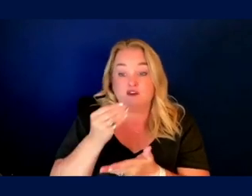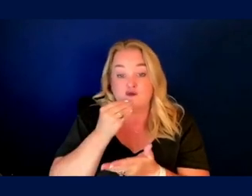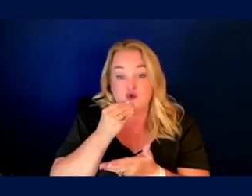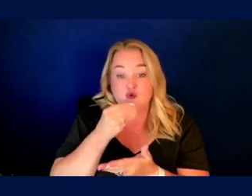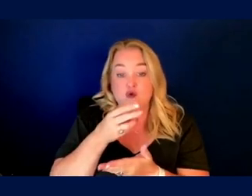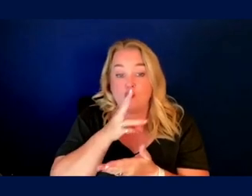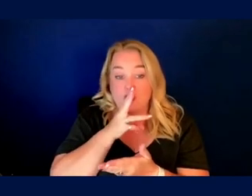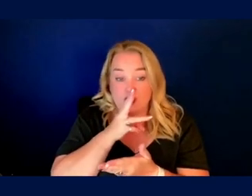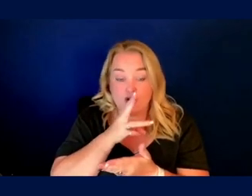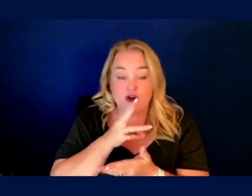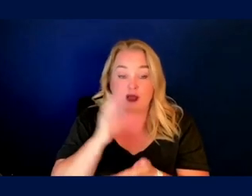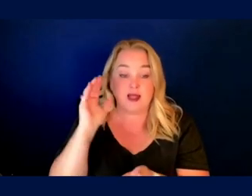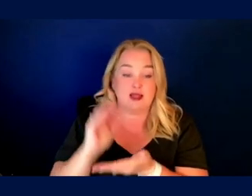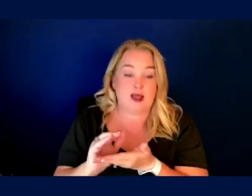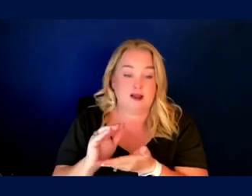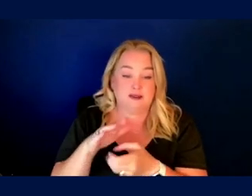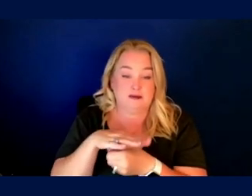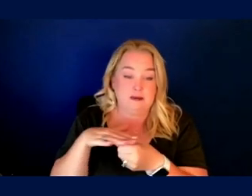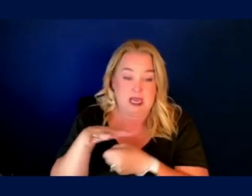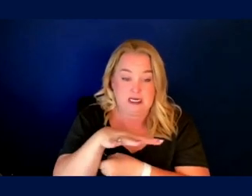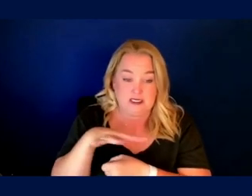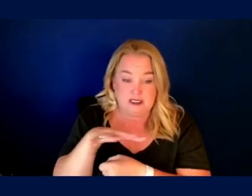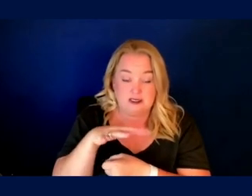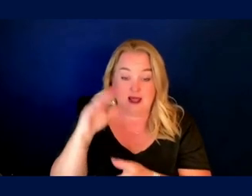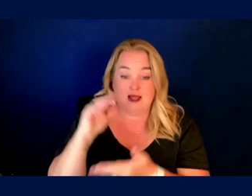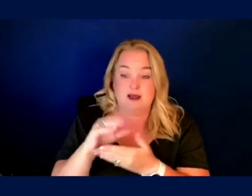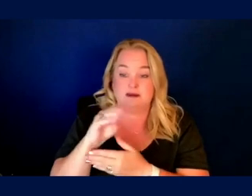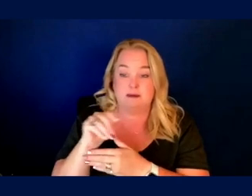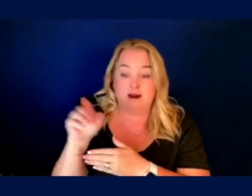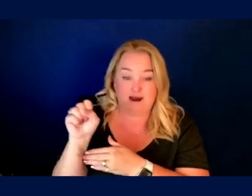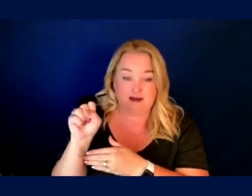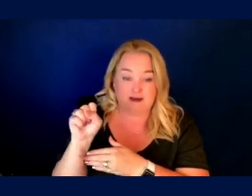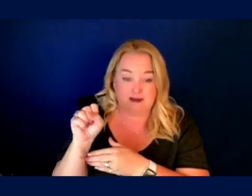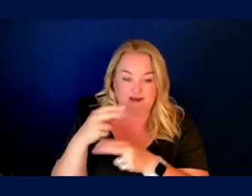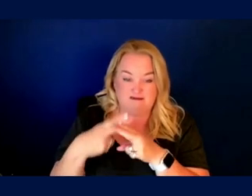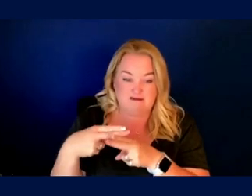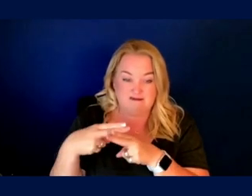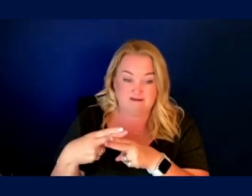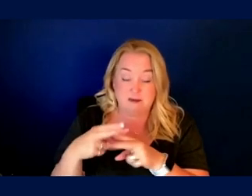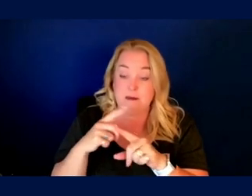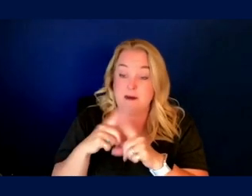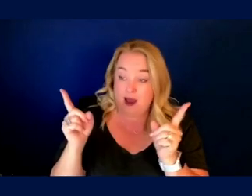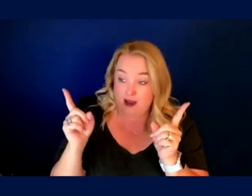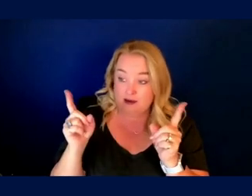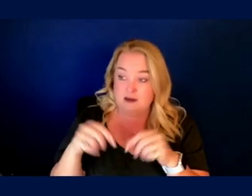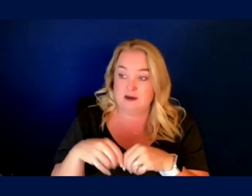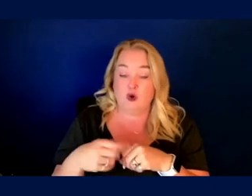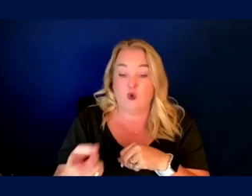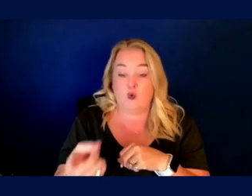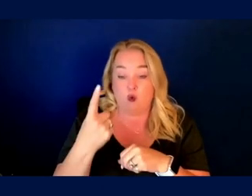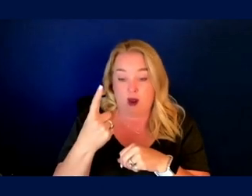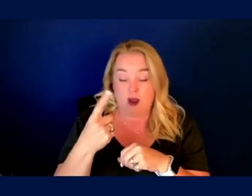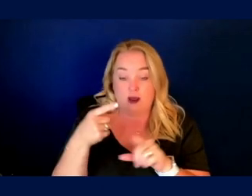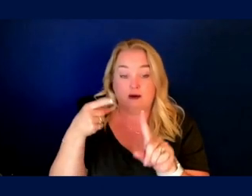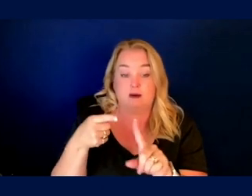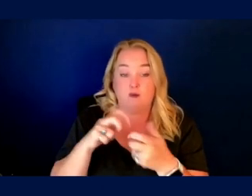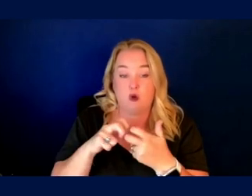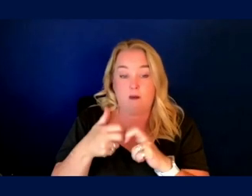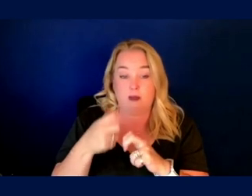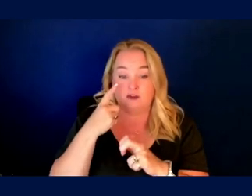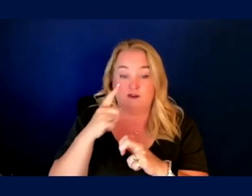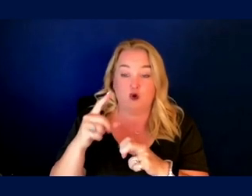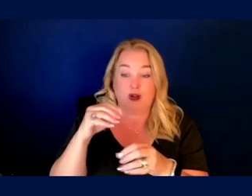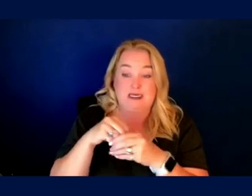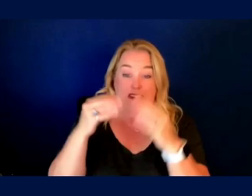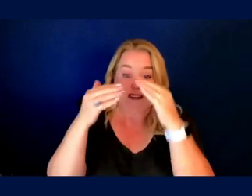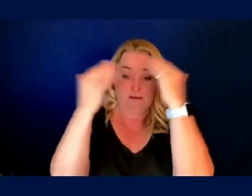less volume, and would be of less mass. But more than that, one of the physiological problems of being in